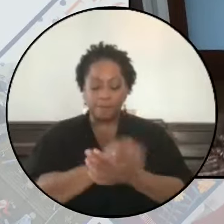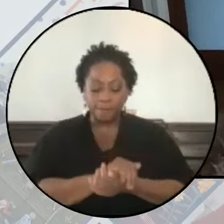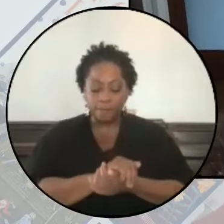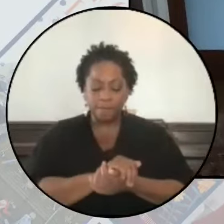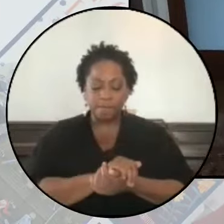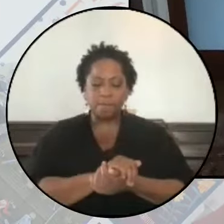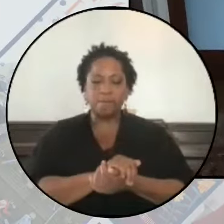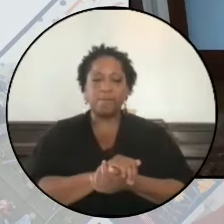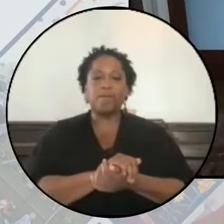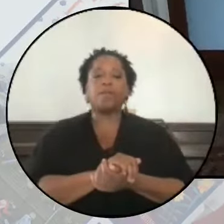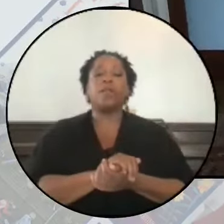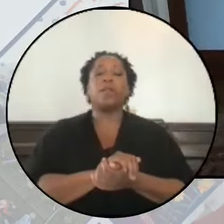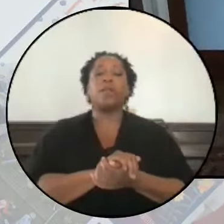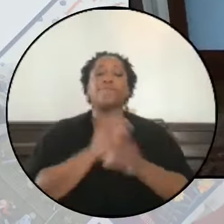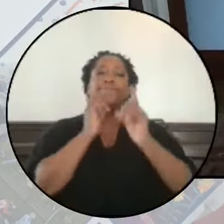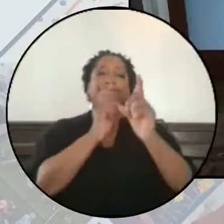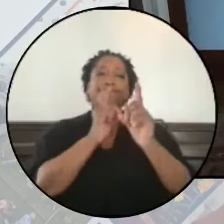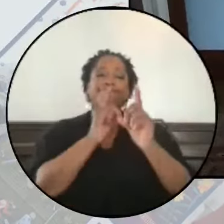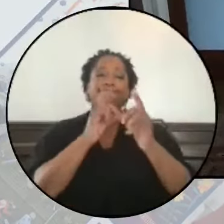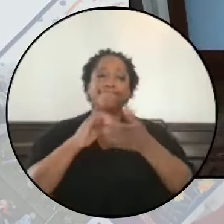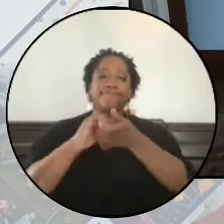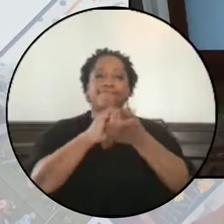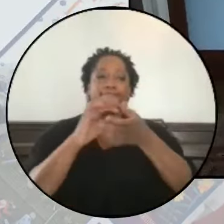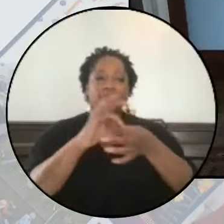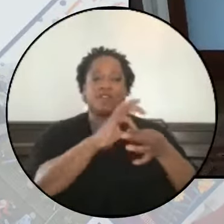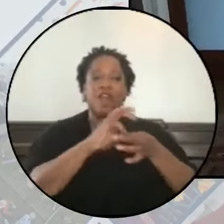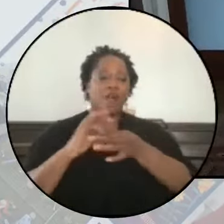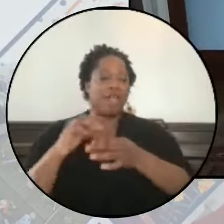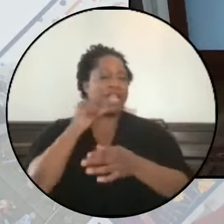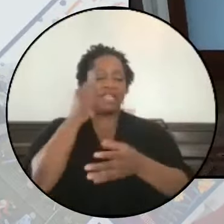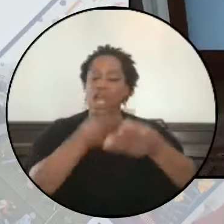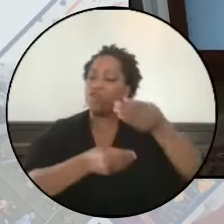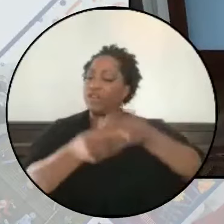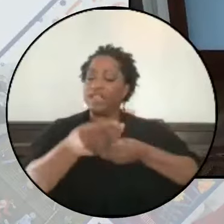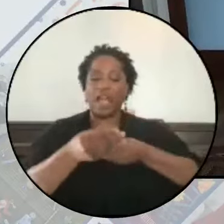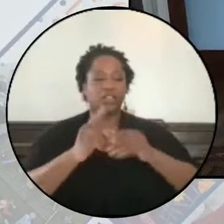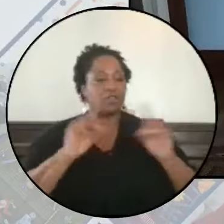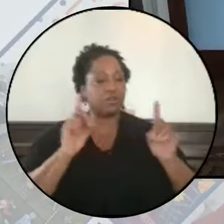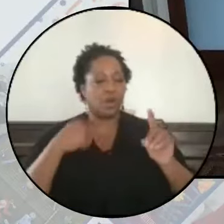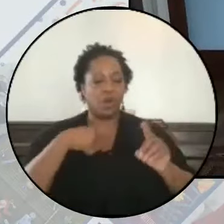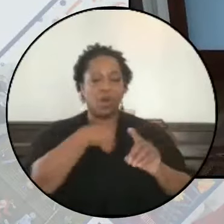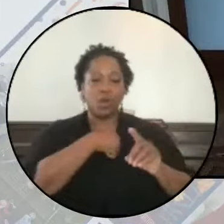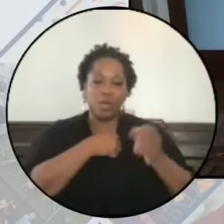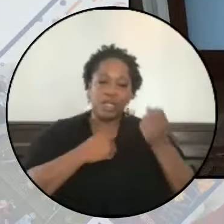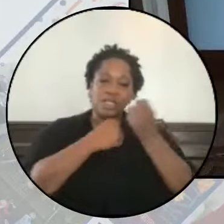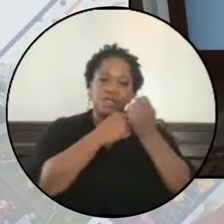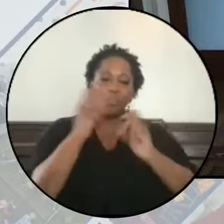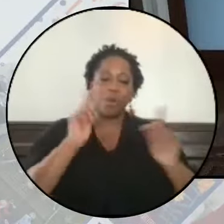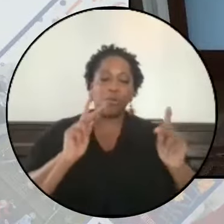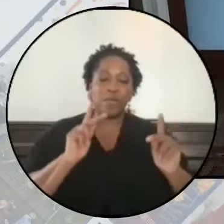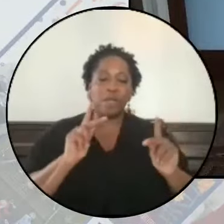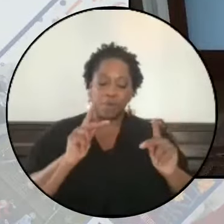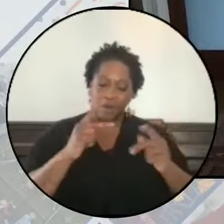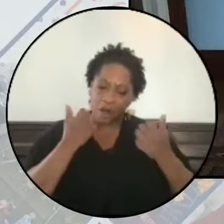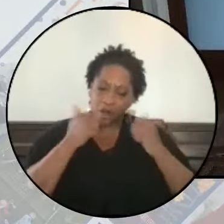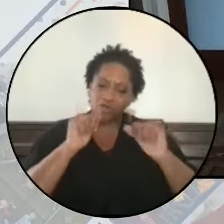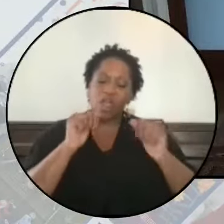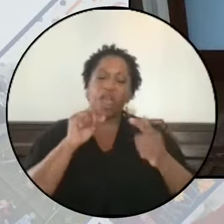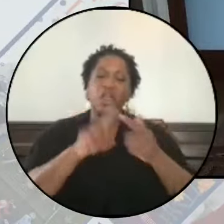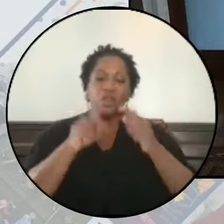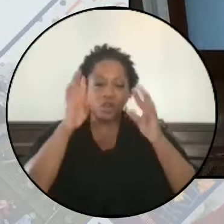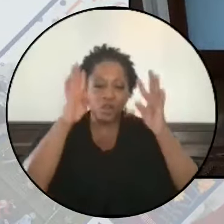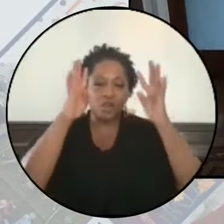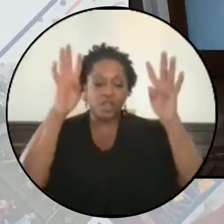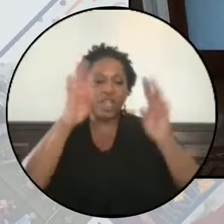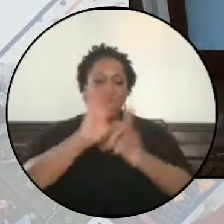Principled solidarity is never transactional. We stand with those who are striving to